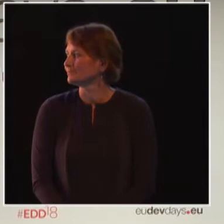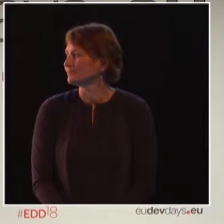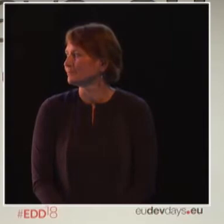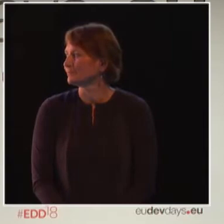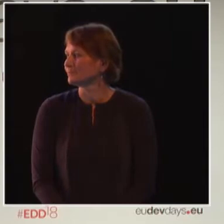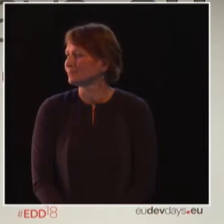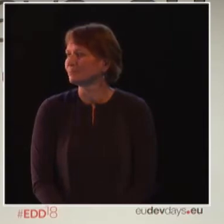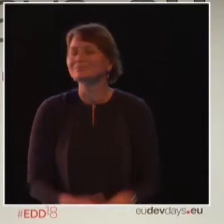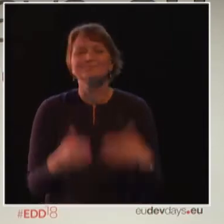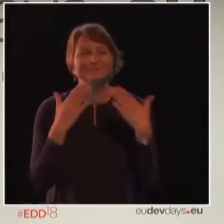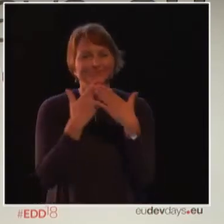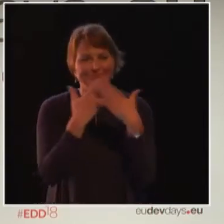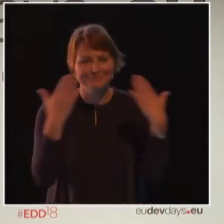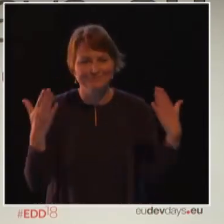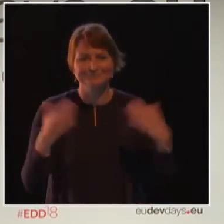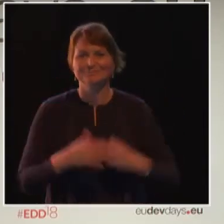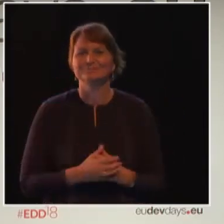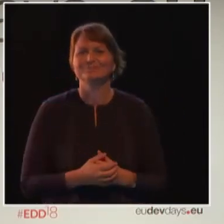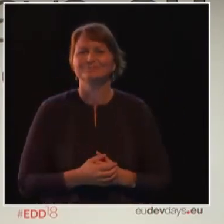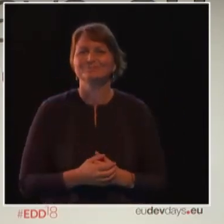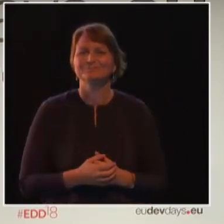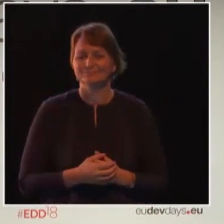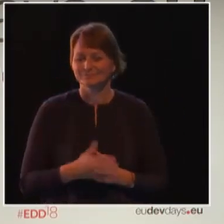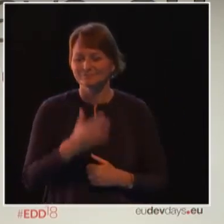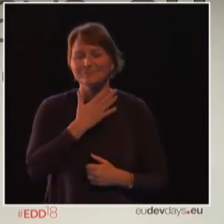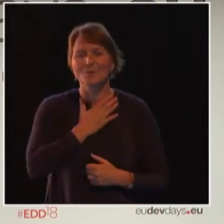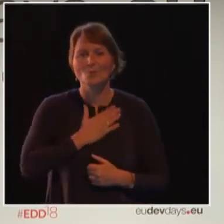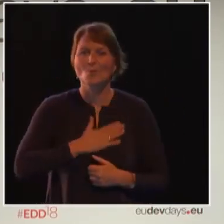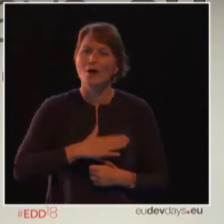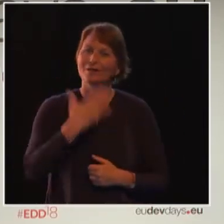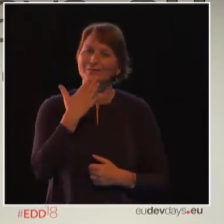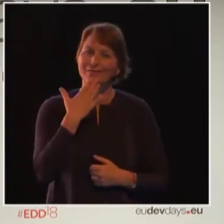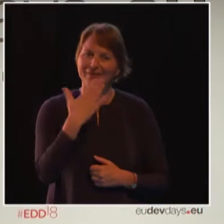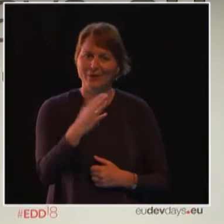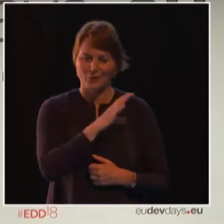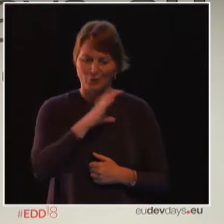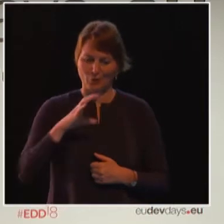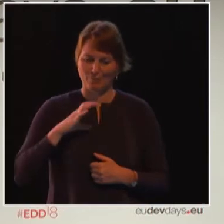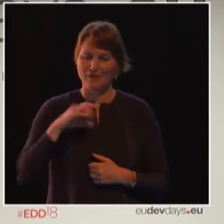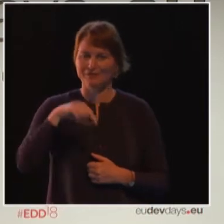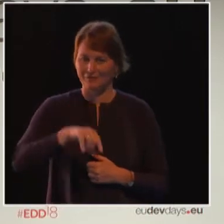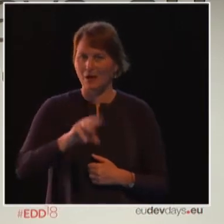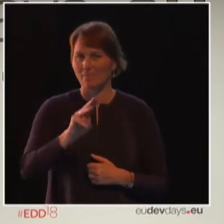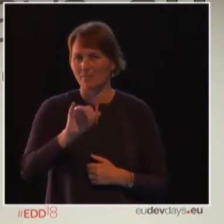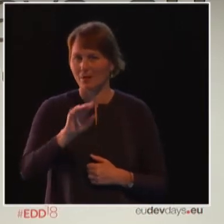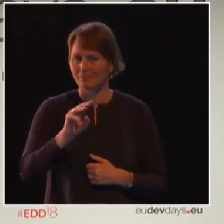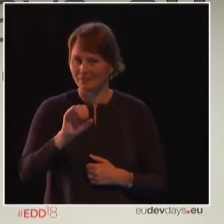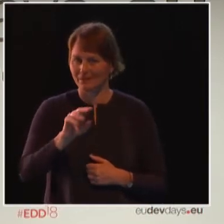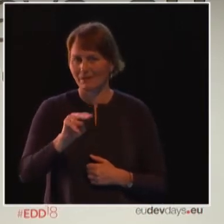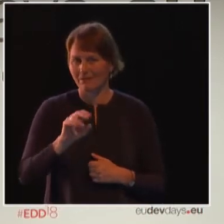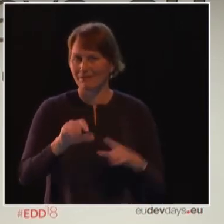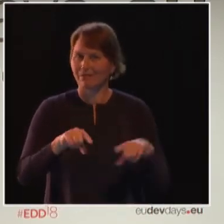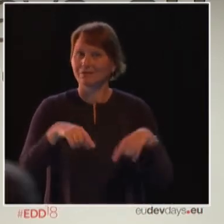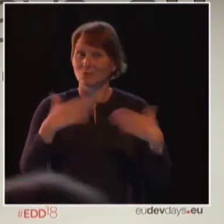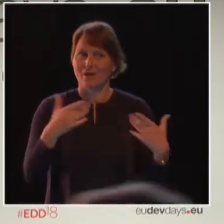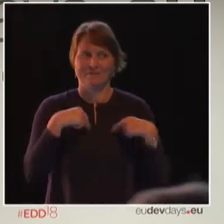Thank you very much. I would like to thank Commissioner Mimika for having us. And I would personally like